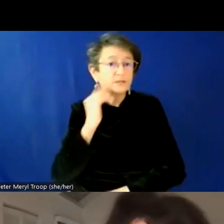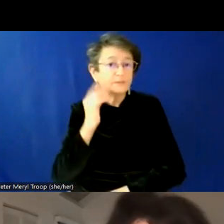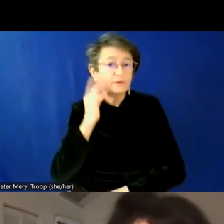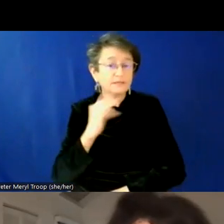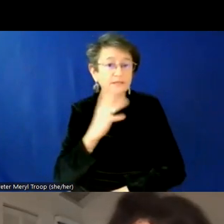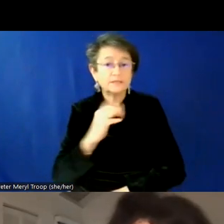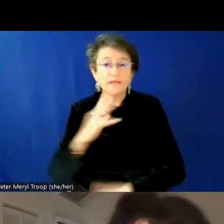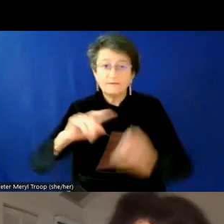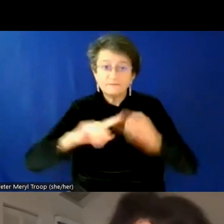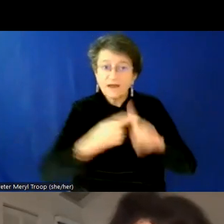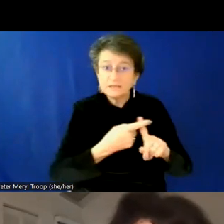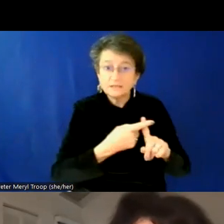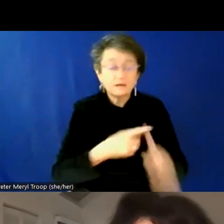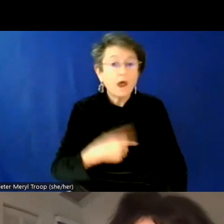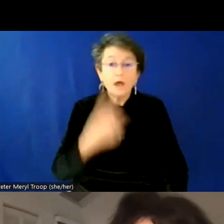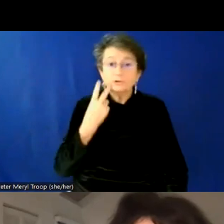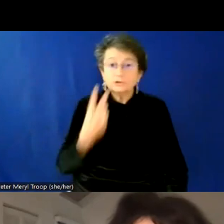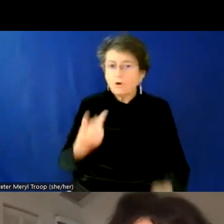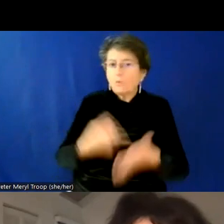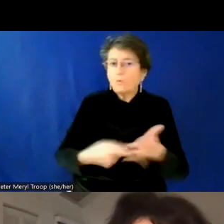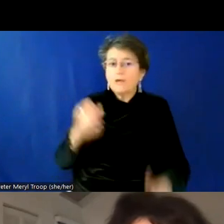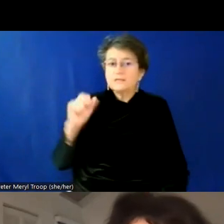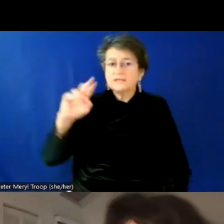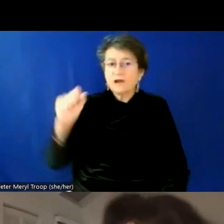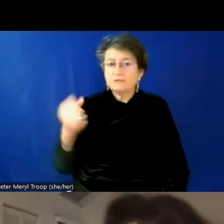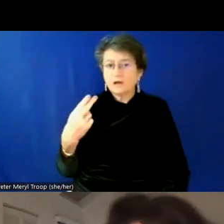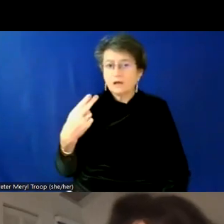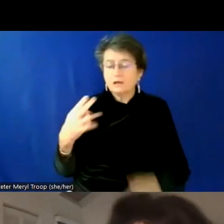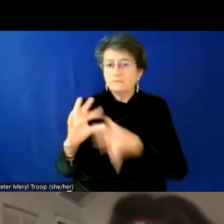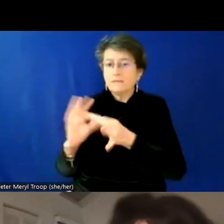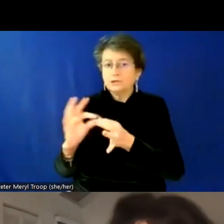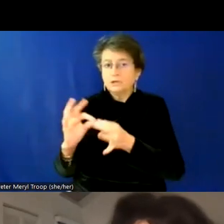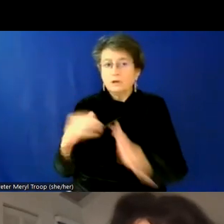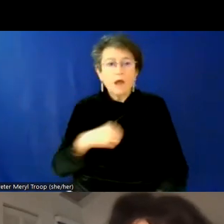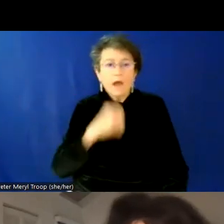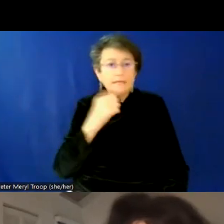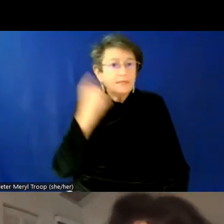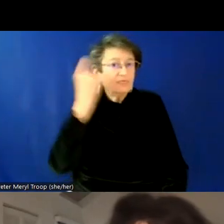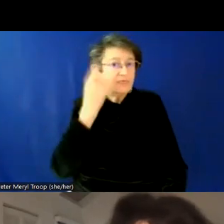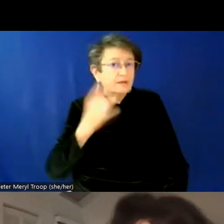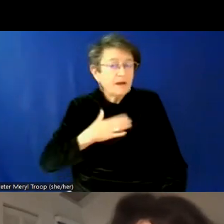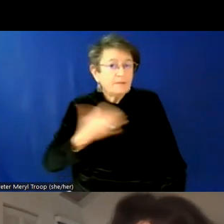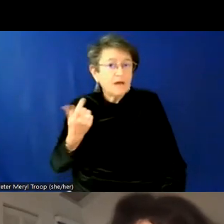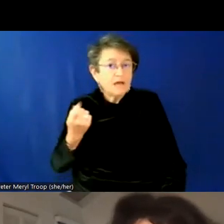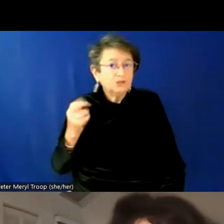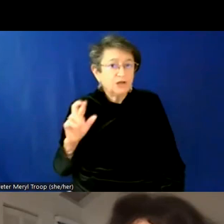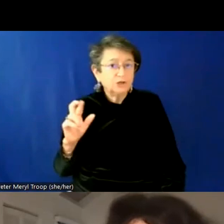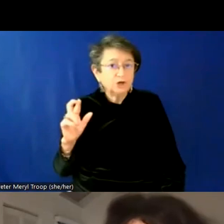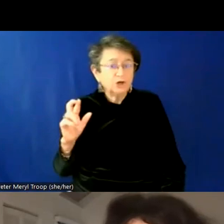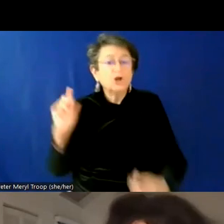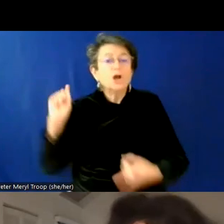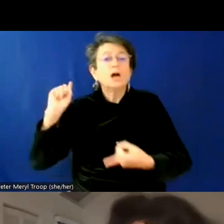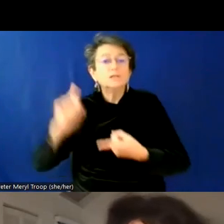what Sarah was, was, uh, referring to about, I didn't really think about my gender until I saw